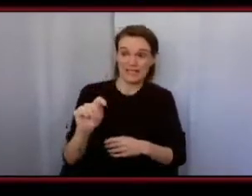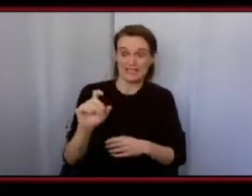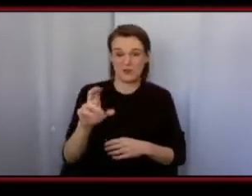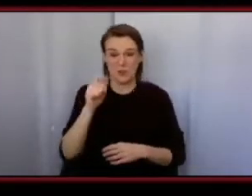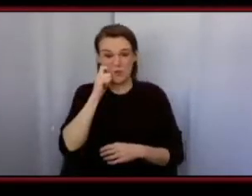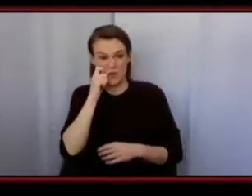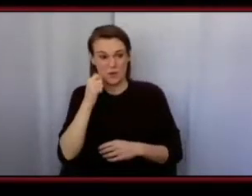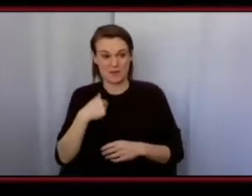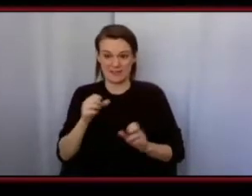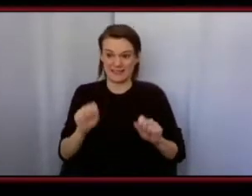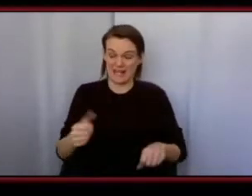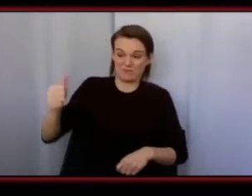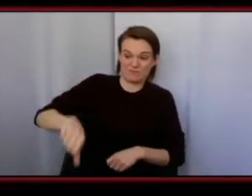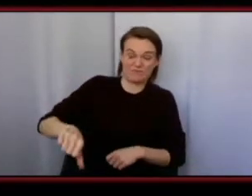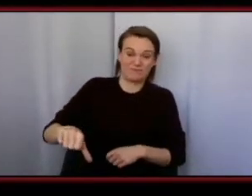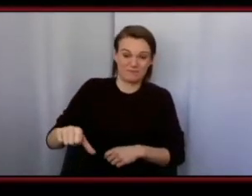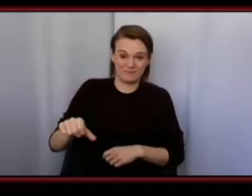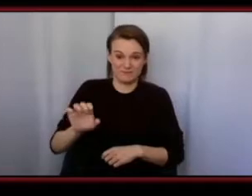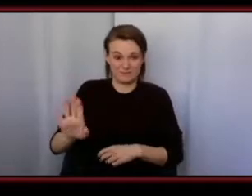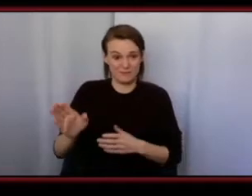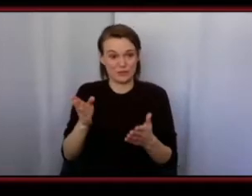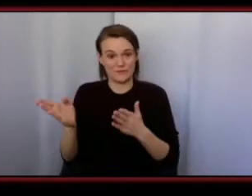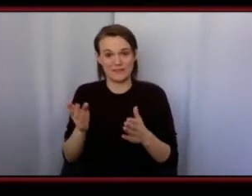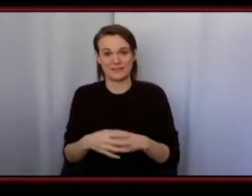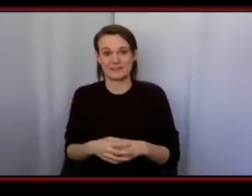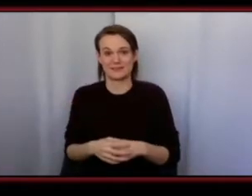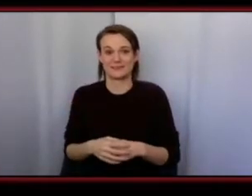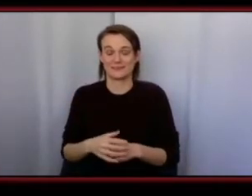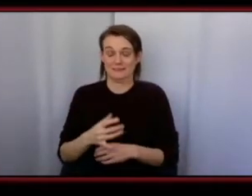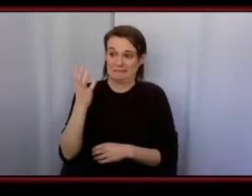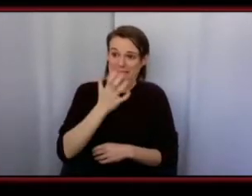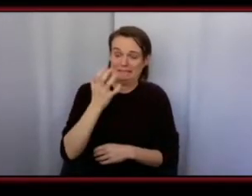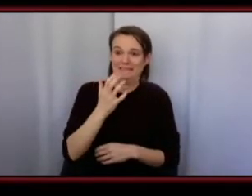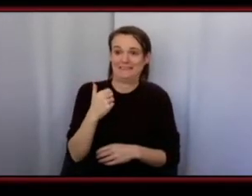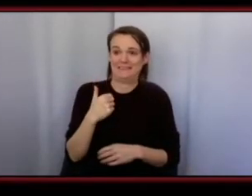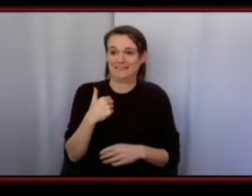i think we can have a panel discussion on that um